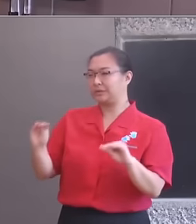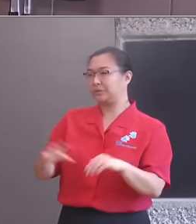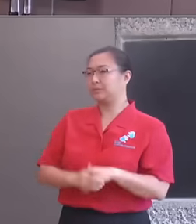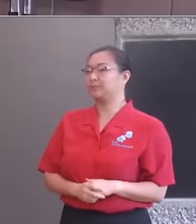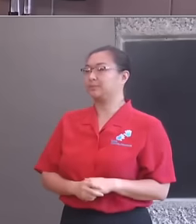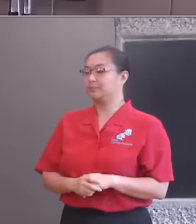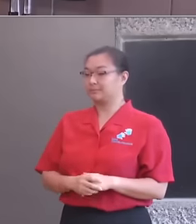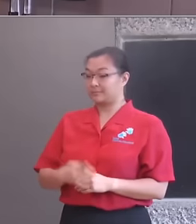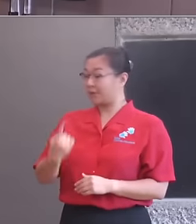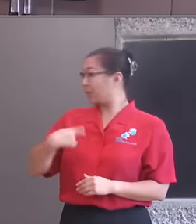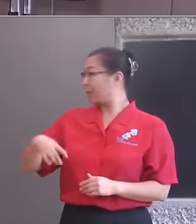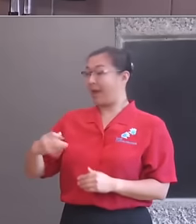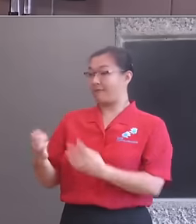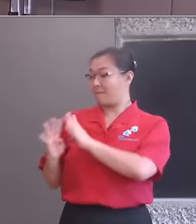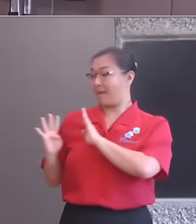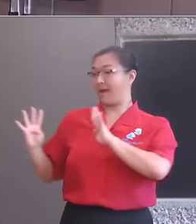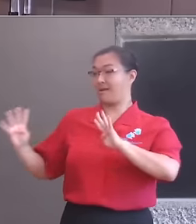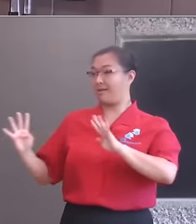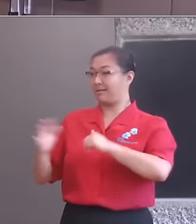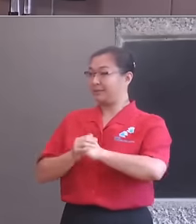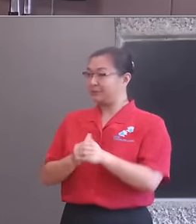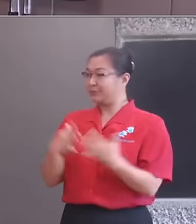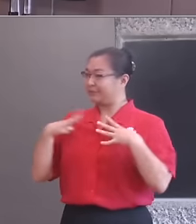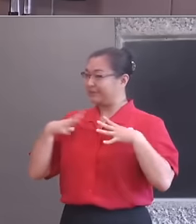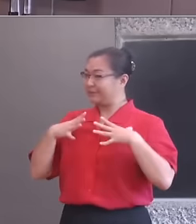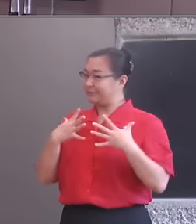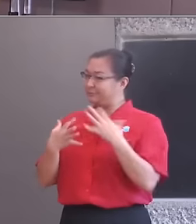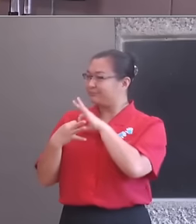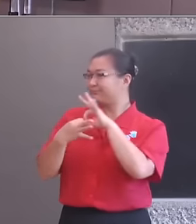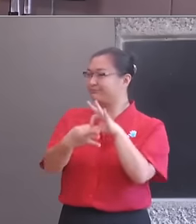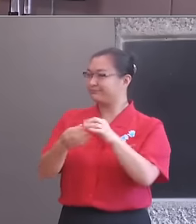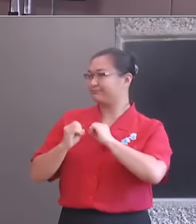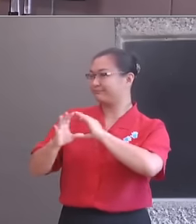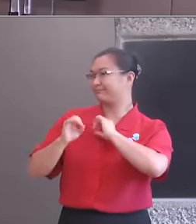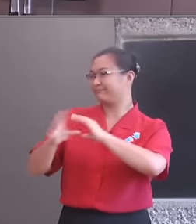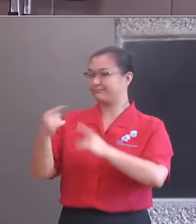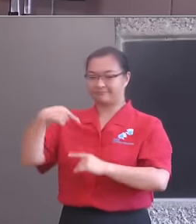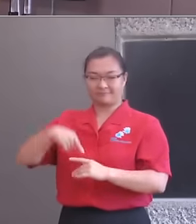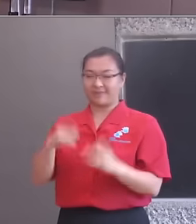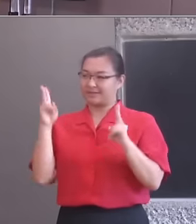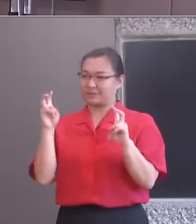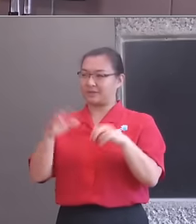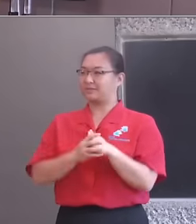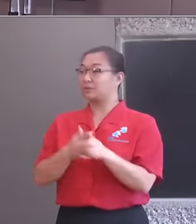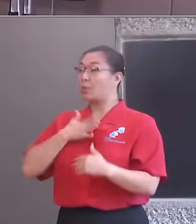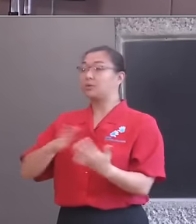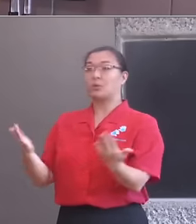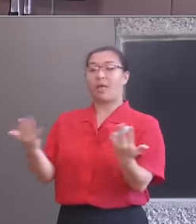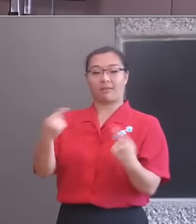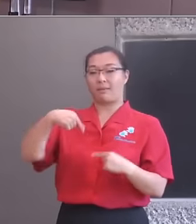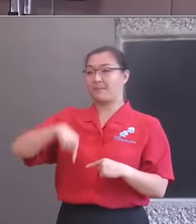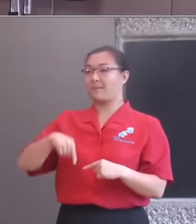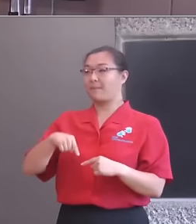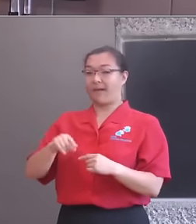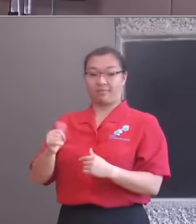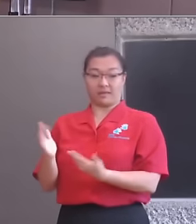very distinguished panel ready to engage with you on this subject. All I want to do is to welcome you here and to